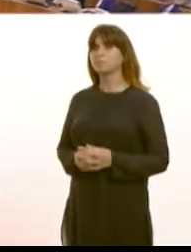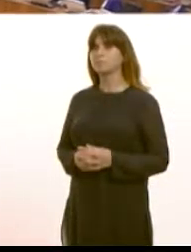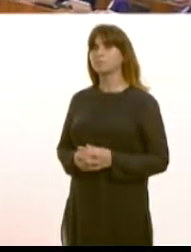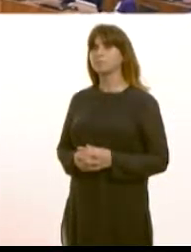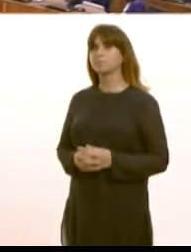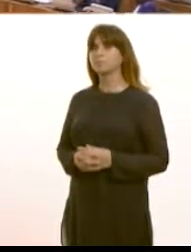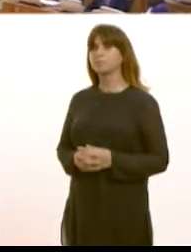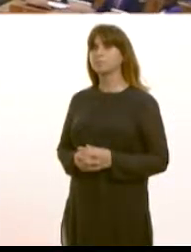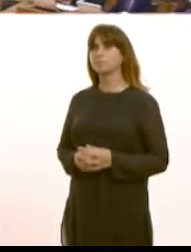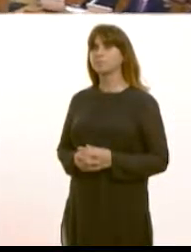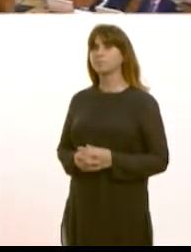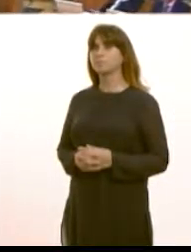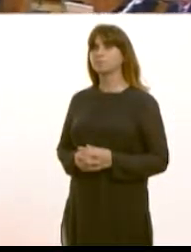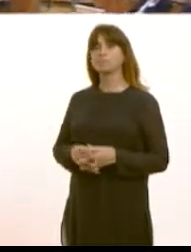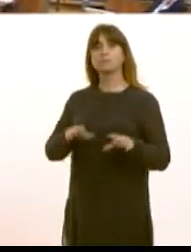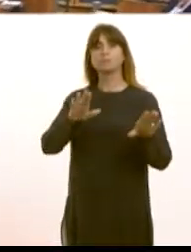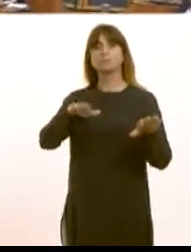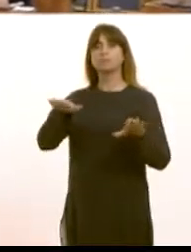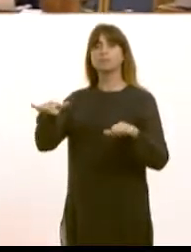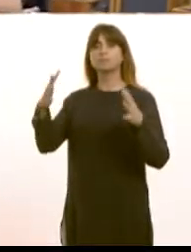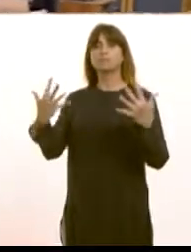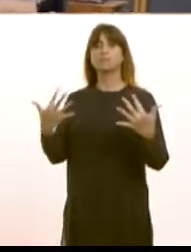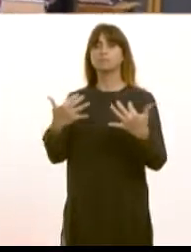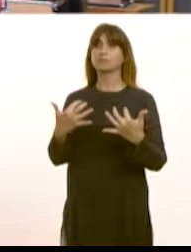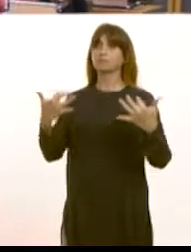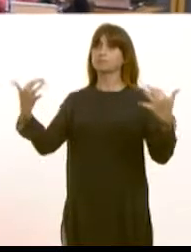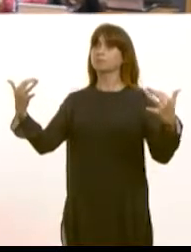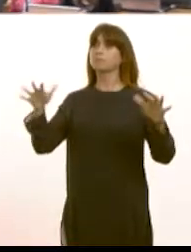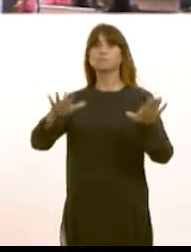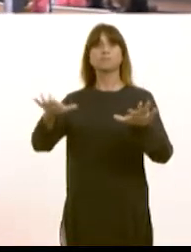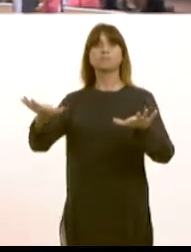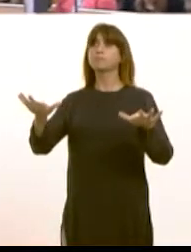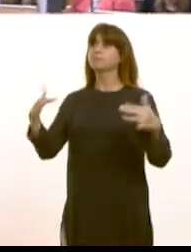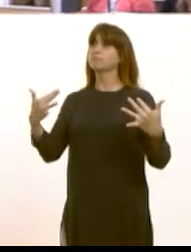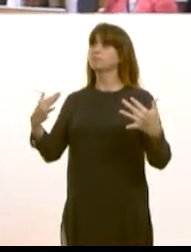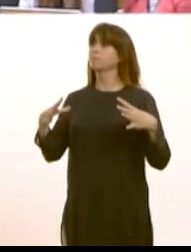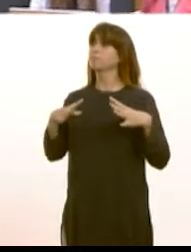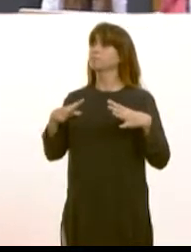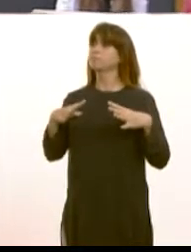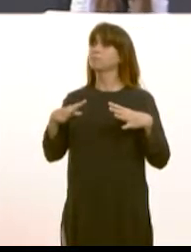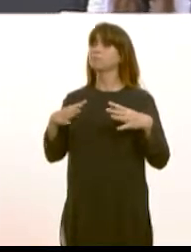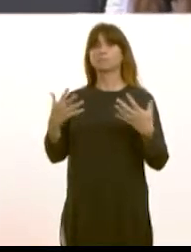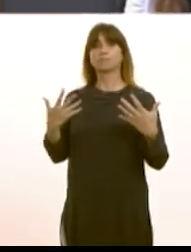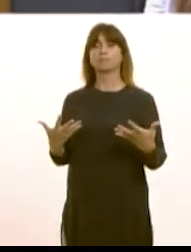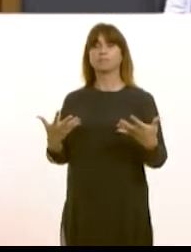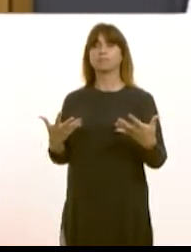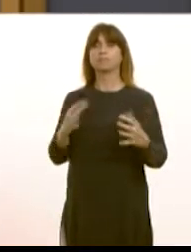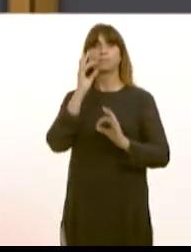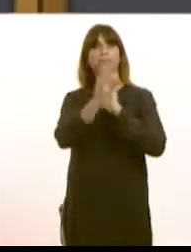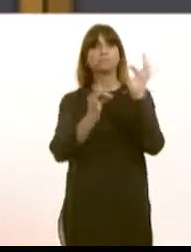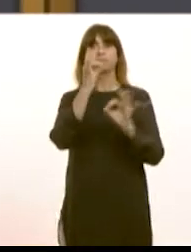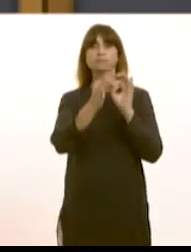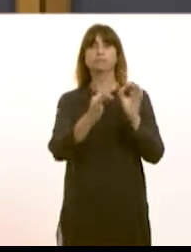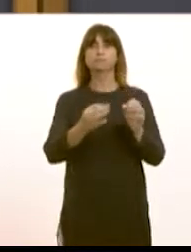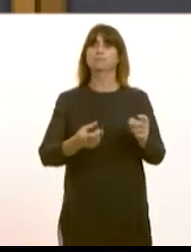Treven, I do ingat order, and I call the National Assembly to order, and the first, again, this afternoon, questions to the